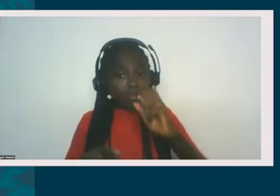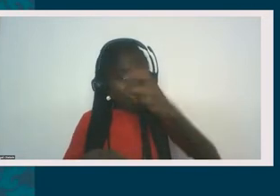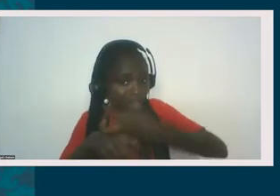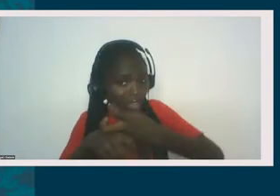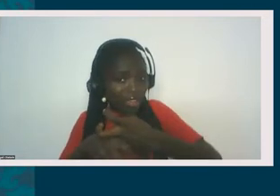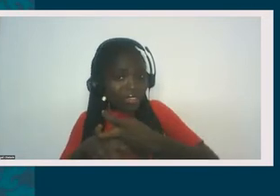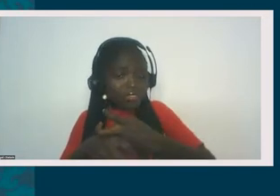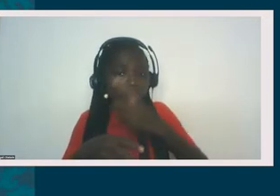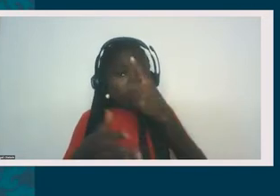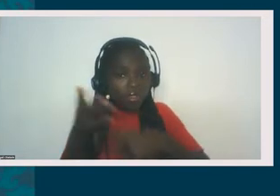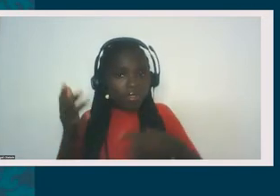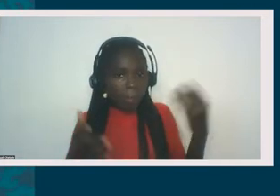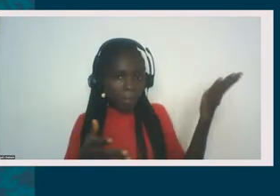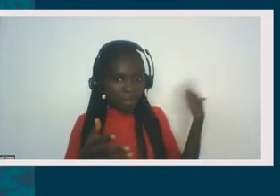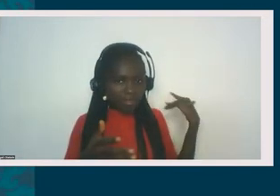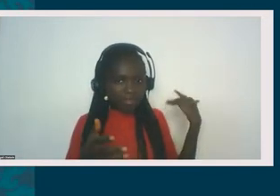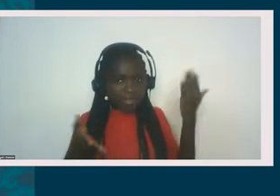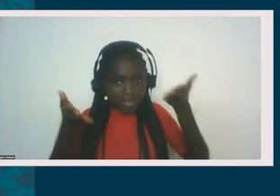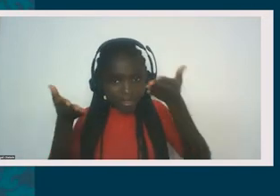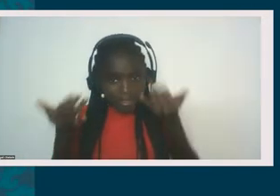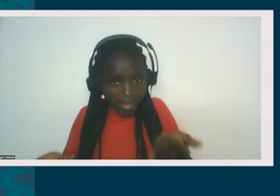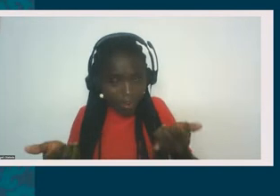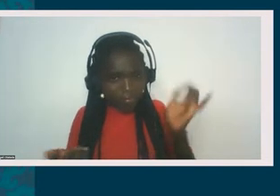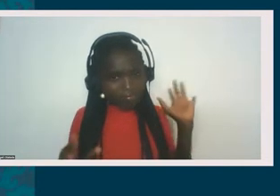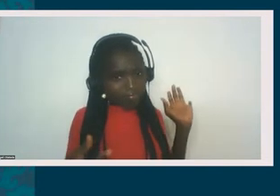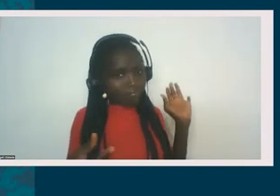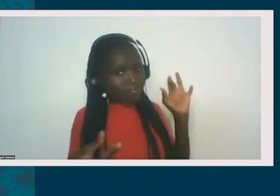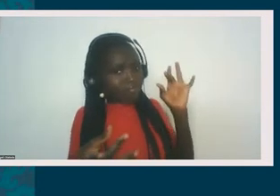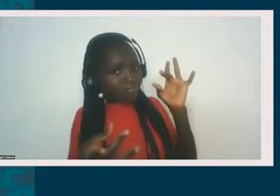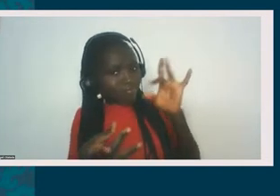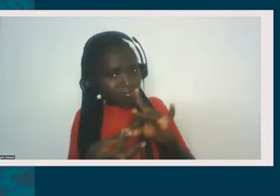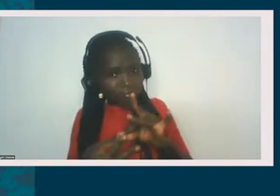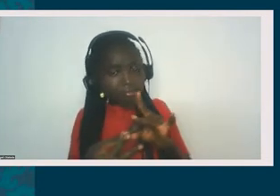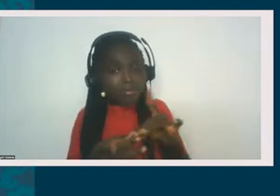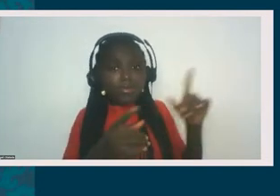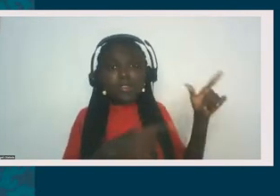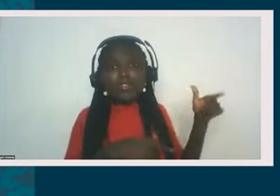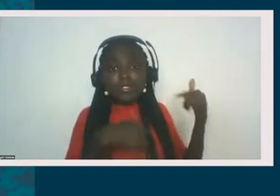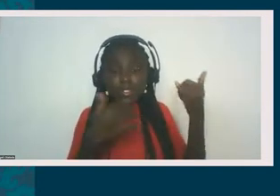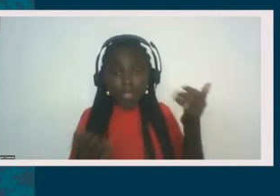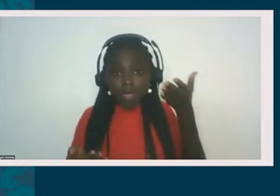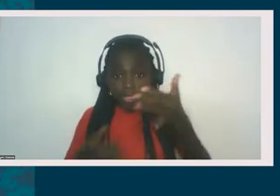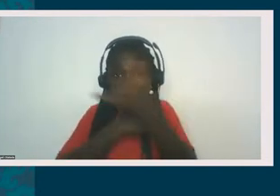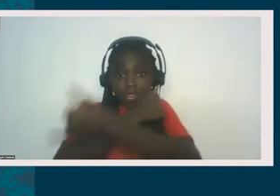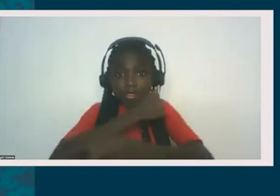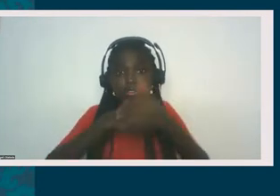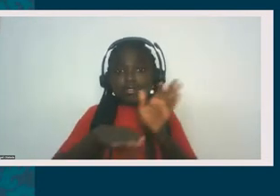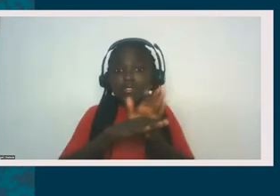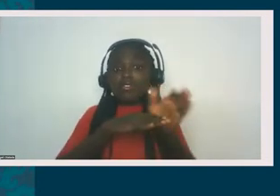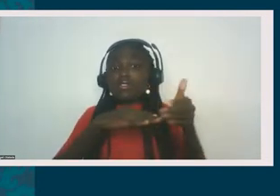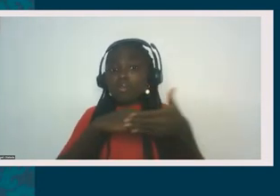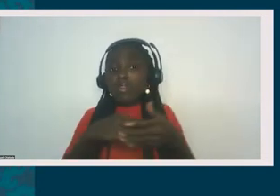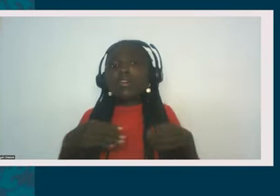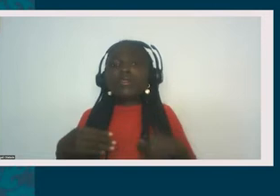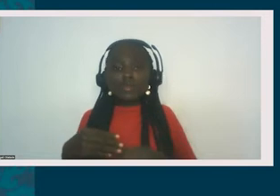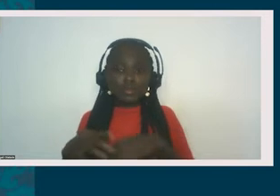the past and the present. And this is something that we've been doing in a very conscious way here in Jamaica, because for example,